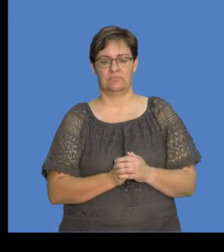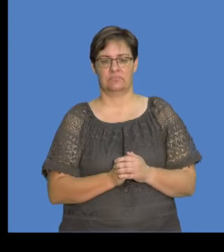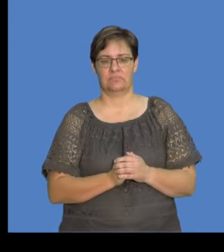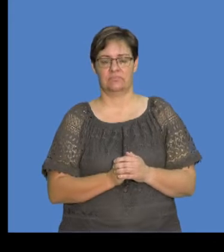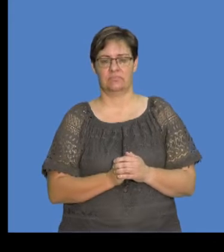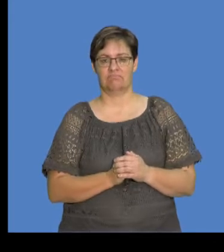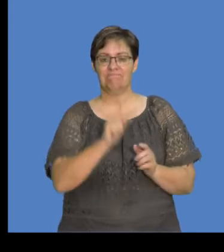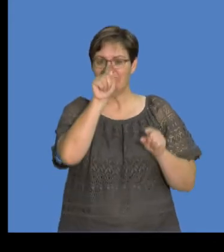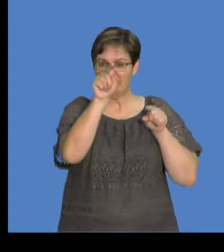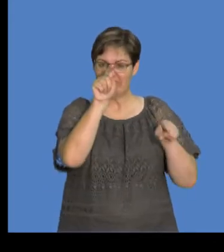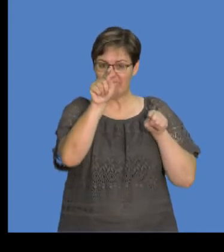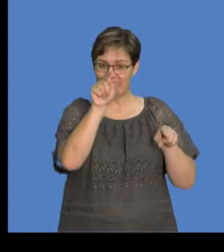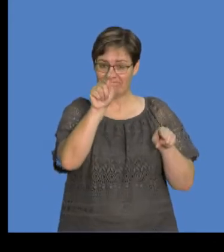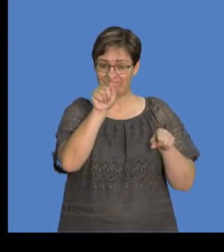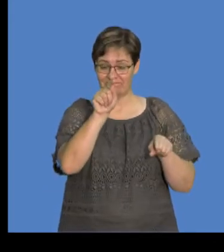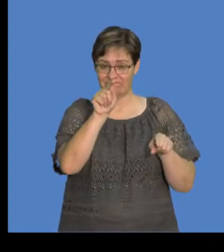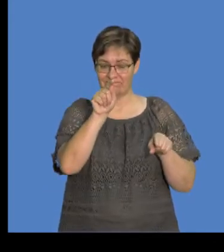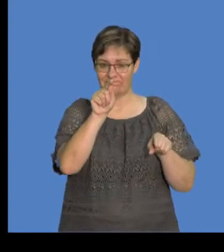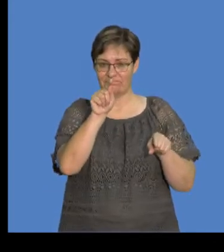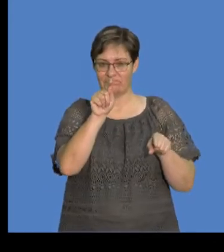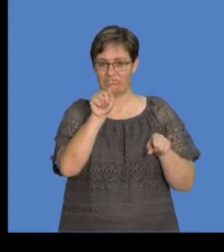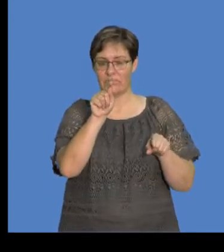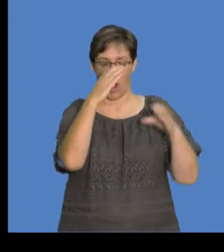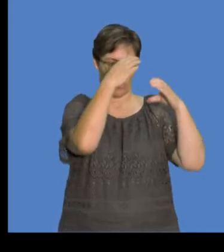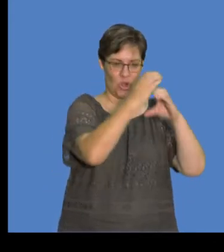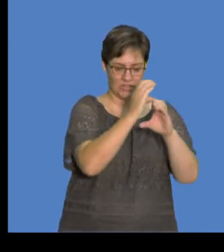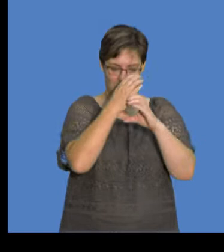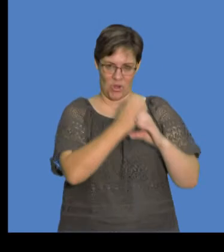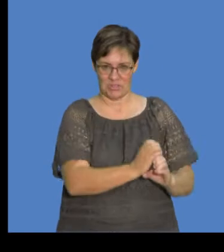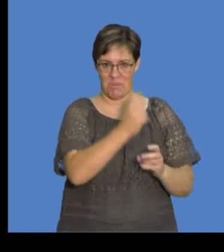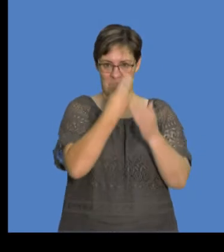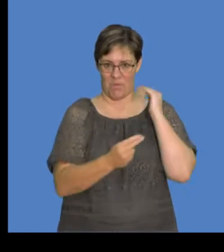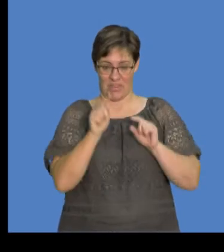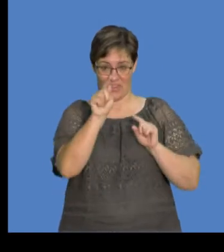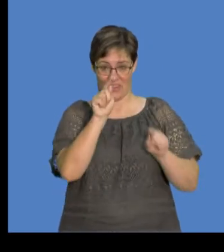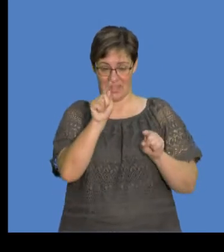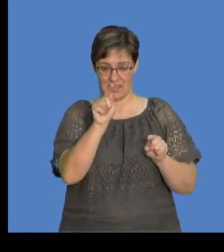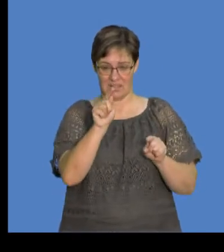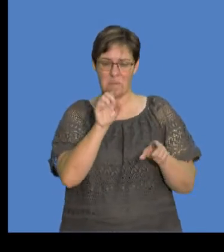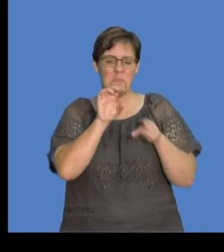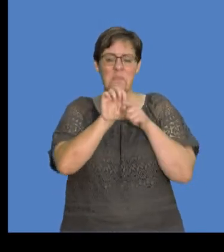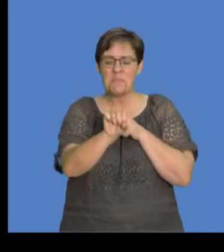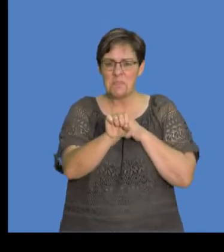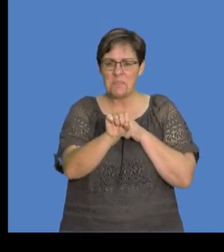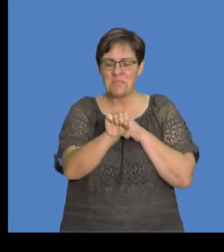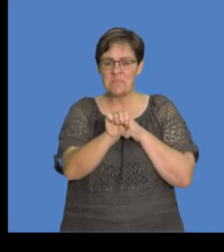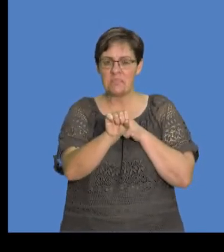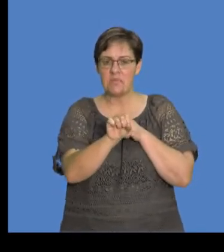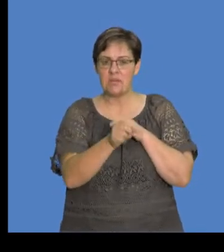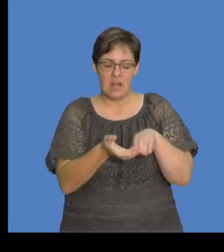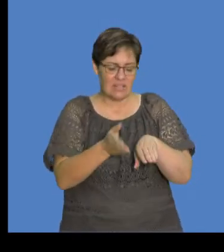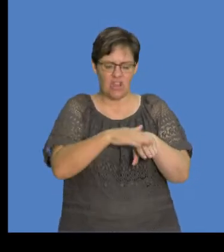right. So these are the two main concepts, determining the magnitude,